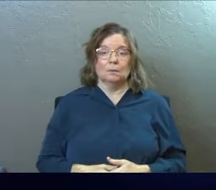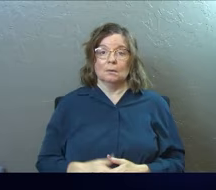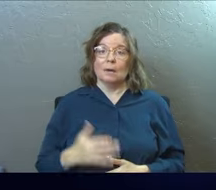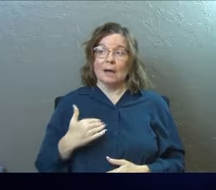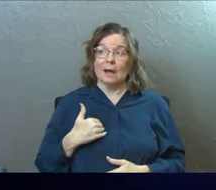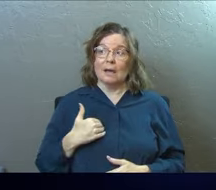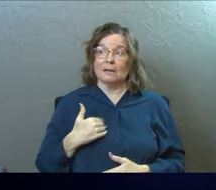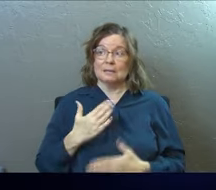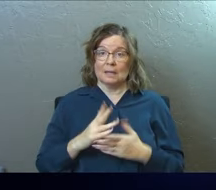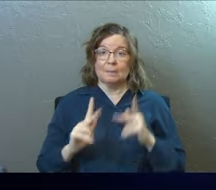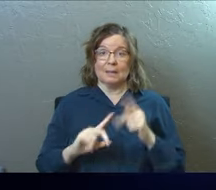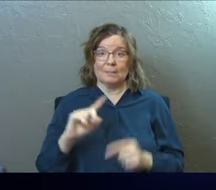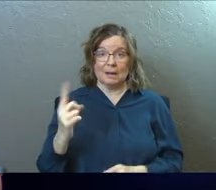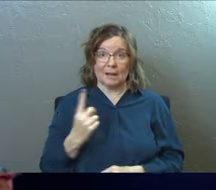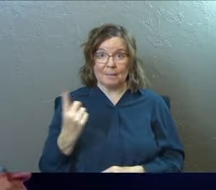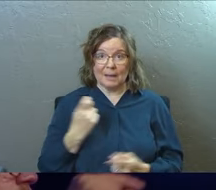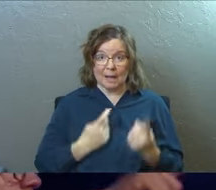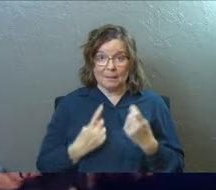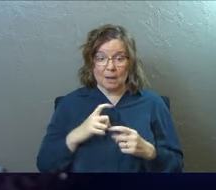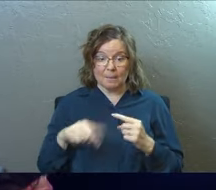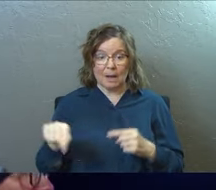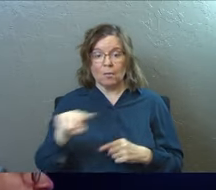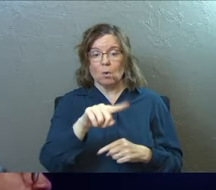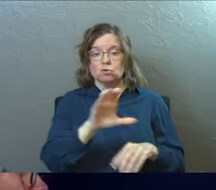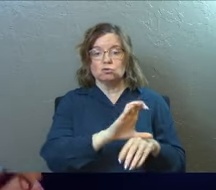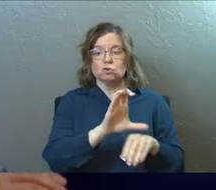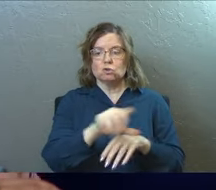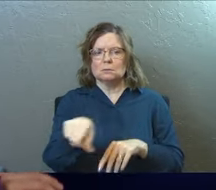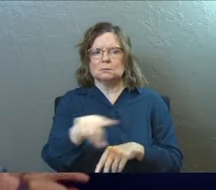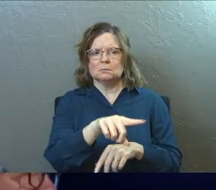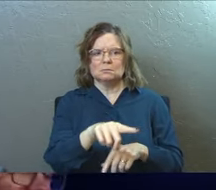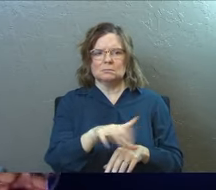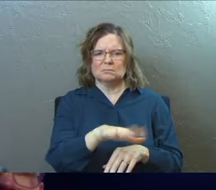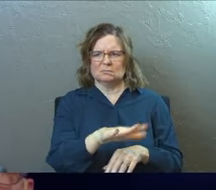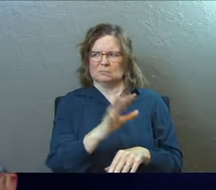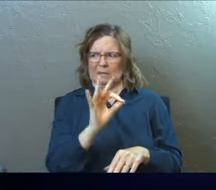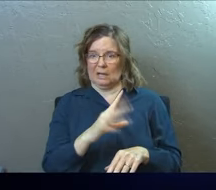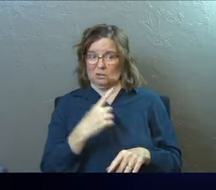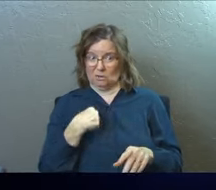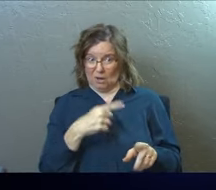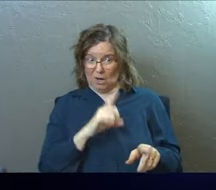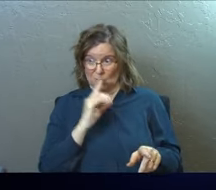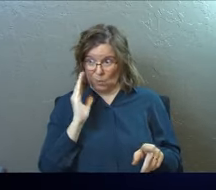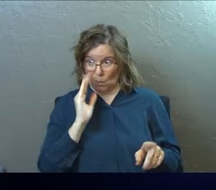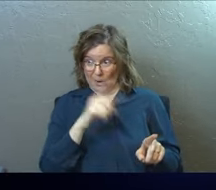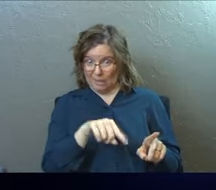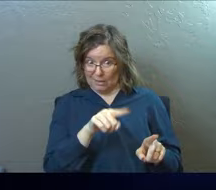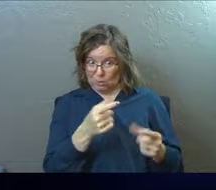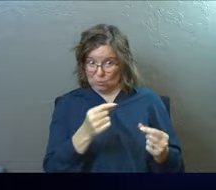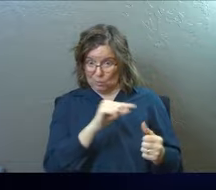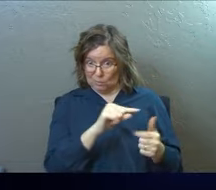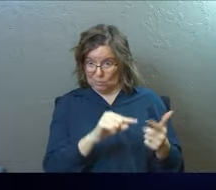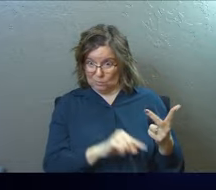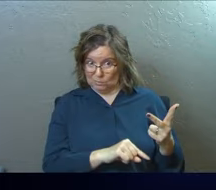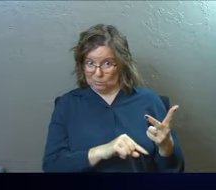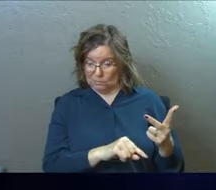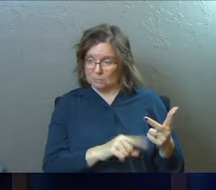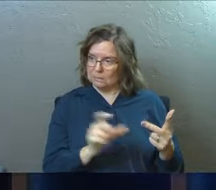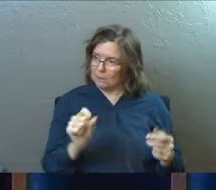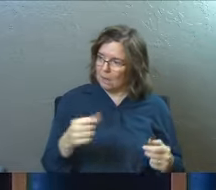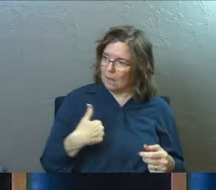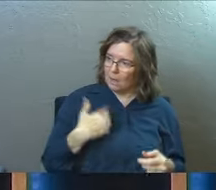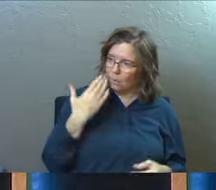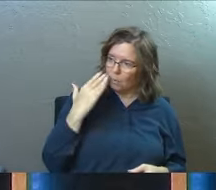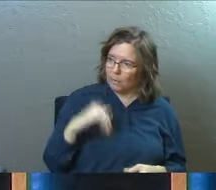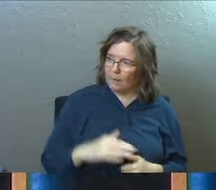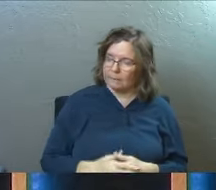And I had certain people come and ask me questions about some of the other churches and saying, Pastor, are you aware that they do X, Y, or Z? And I